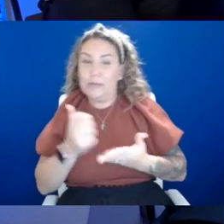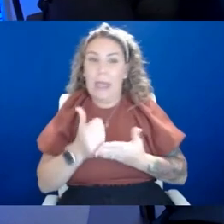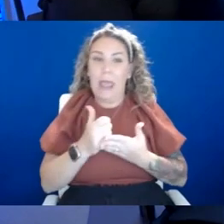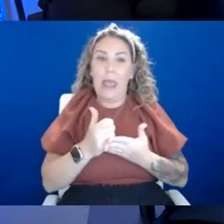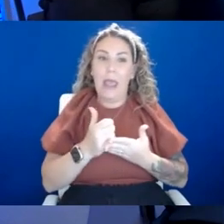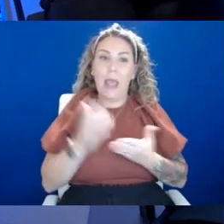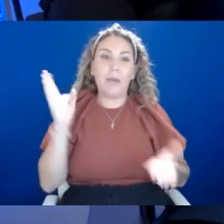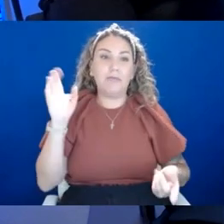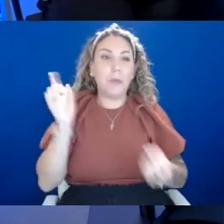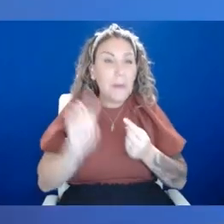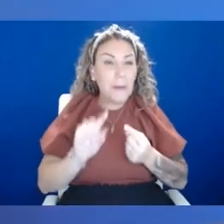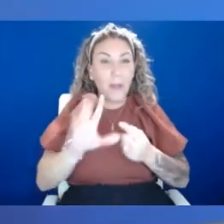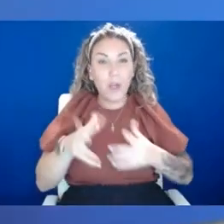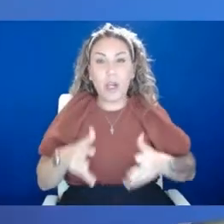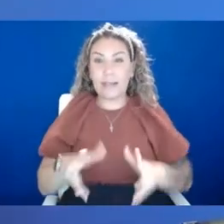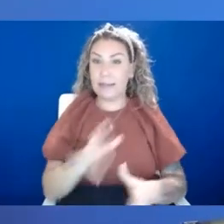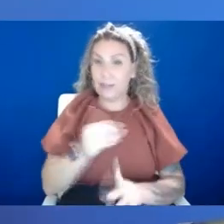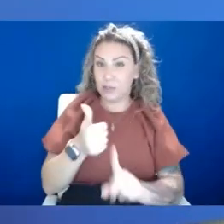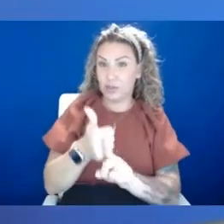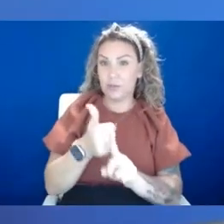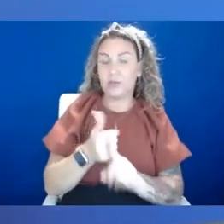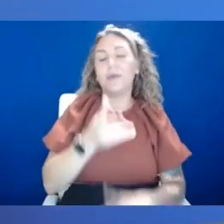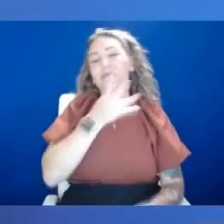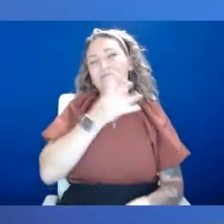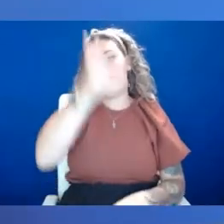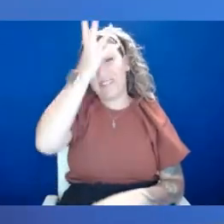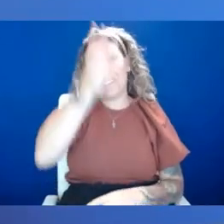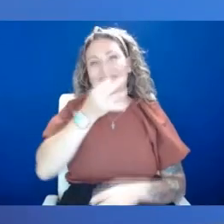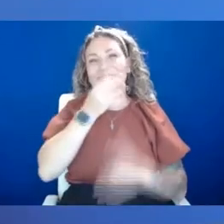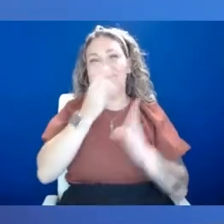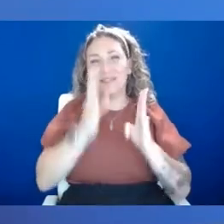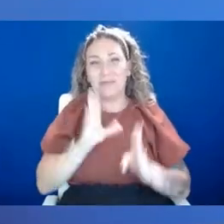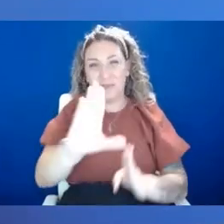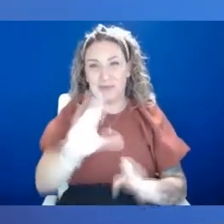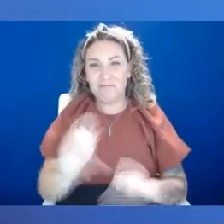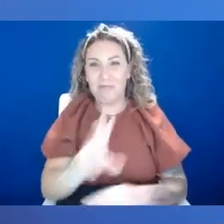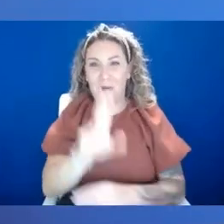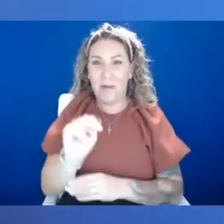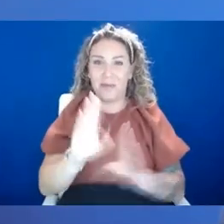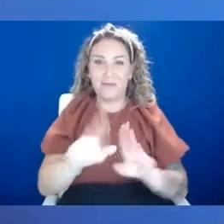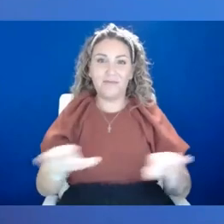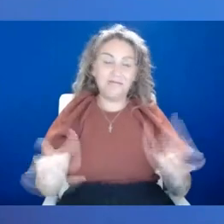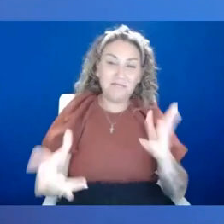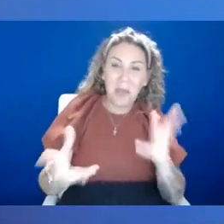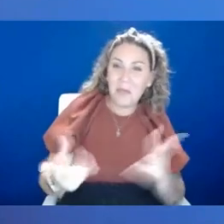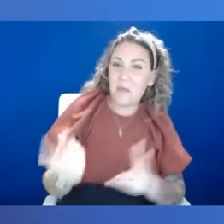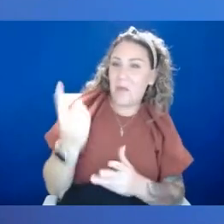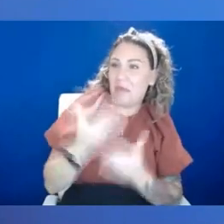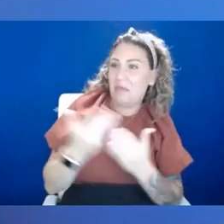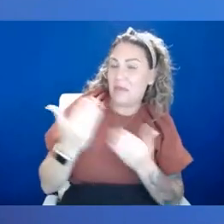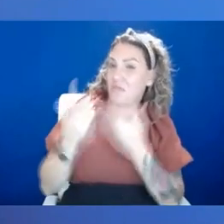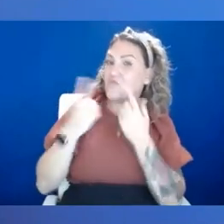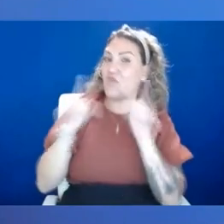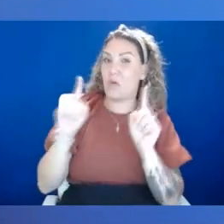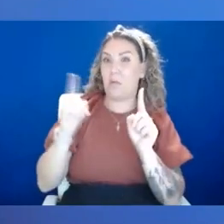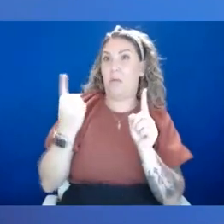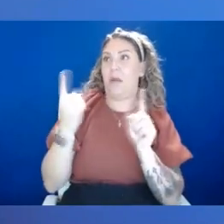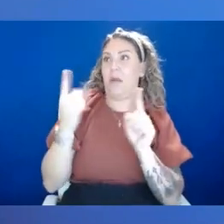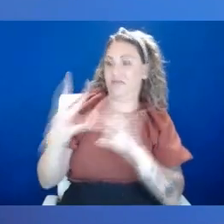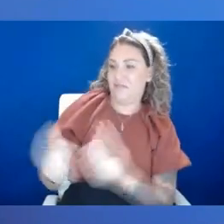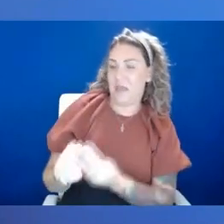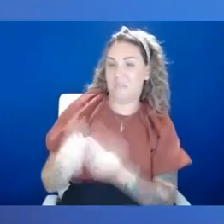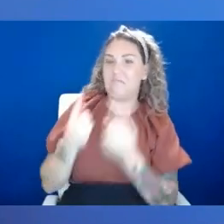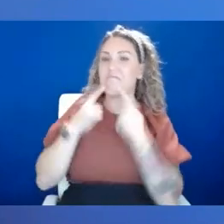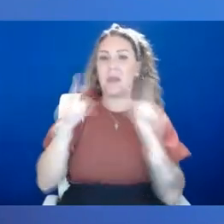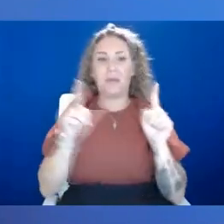yourselves? Yeah. And I think parents are the experts of their children. So, so one thing that might work for one family may not work for another. Some families are more open